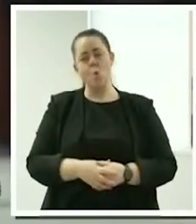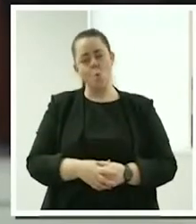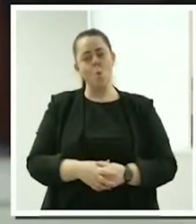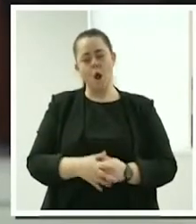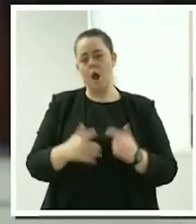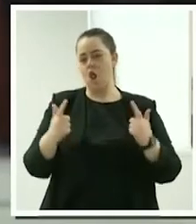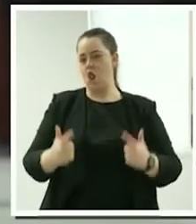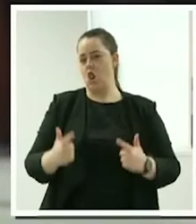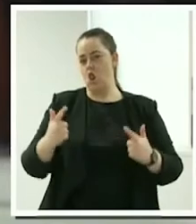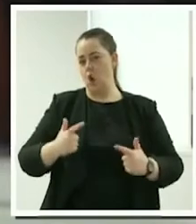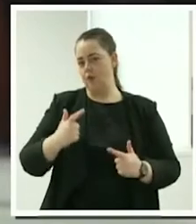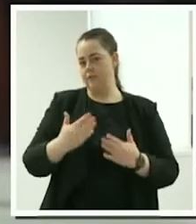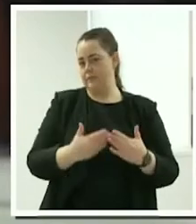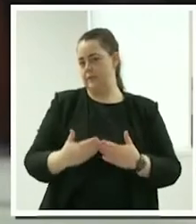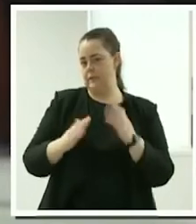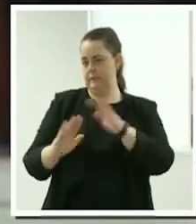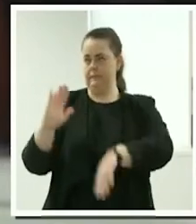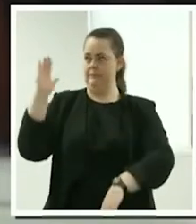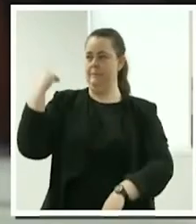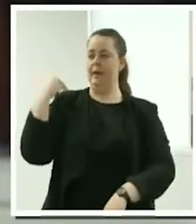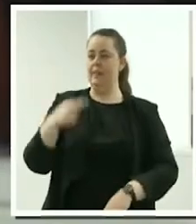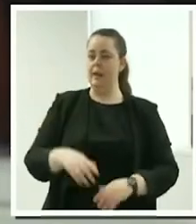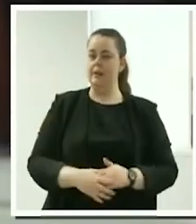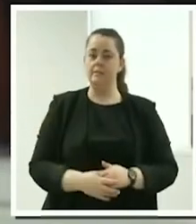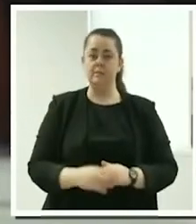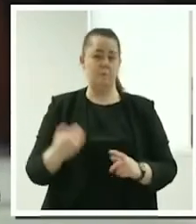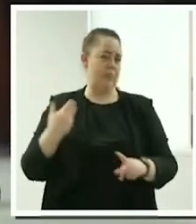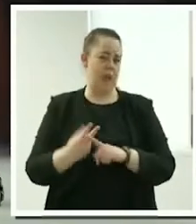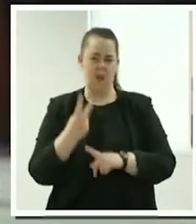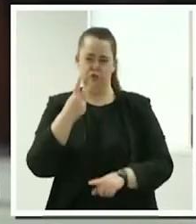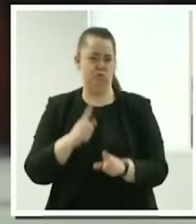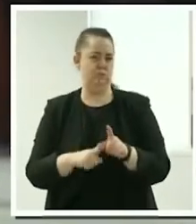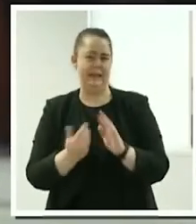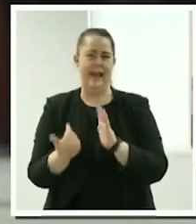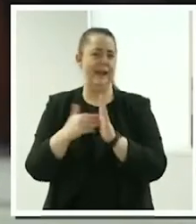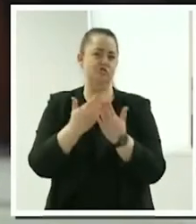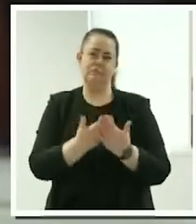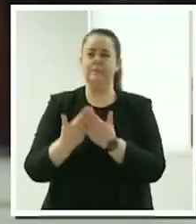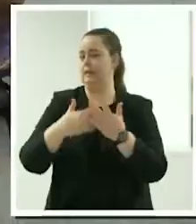but in the last two years, no I have not.